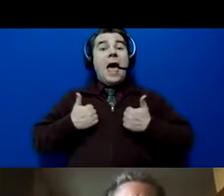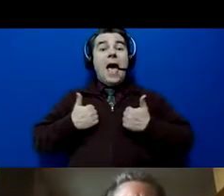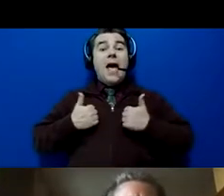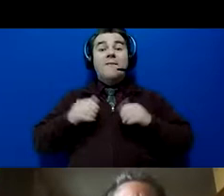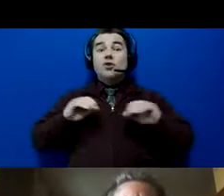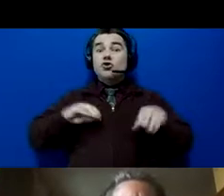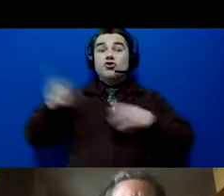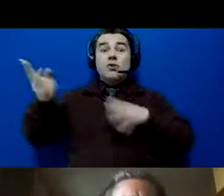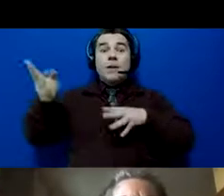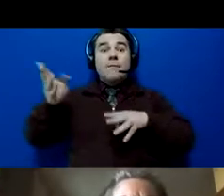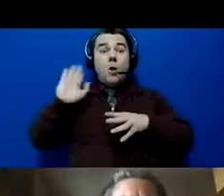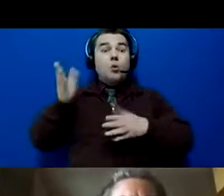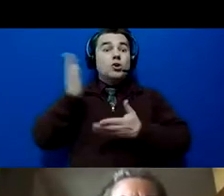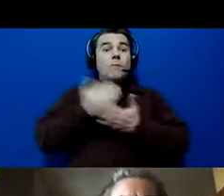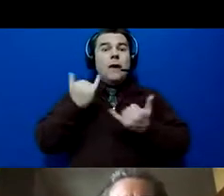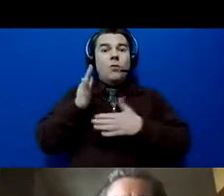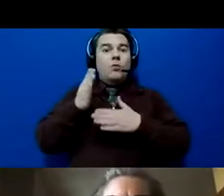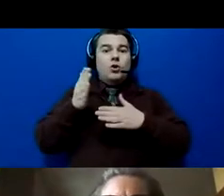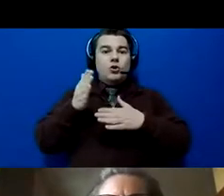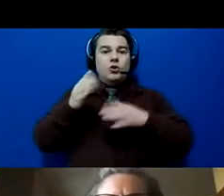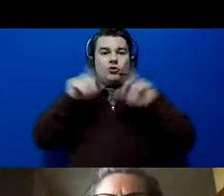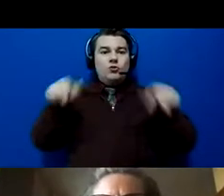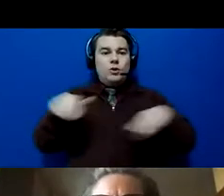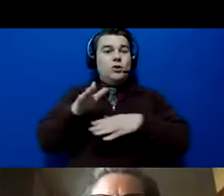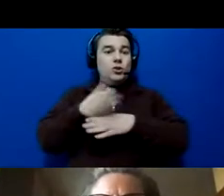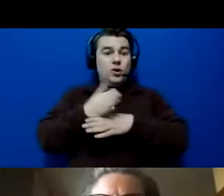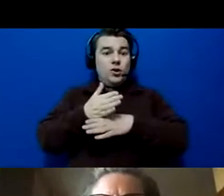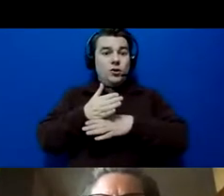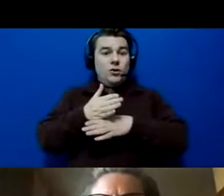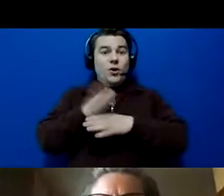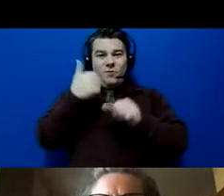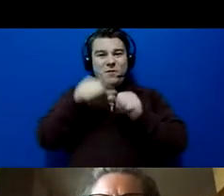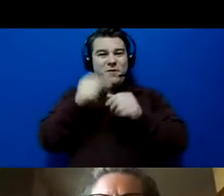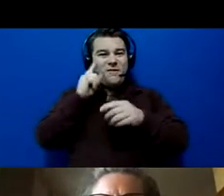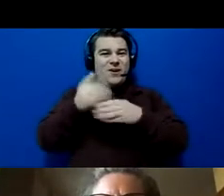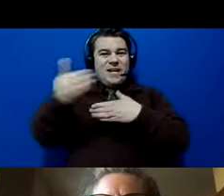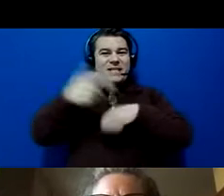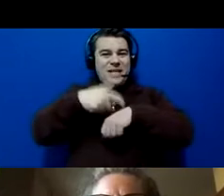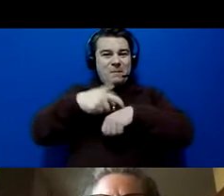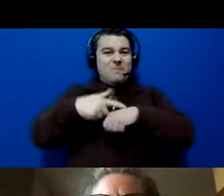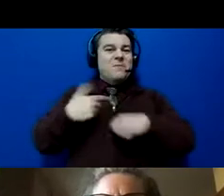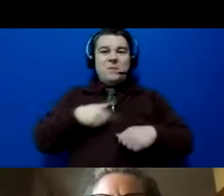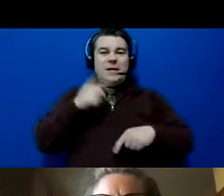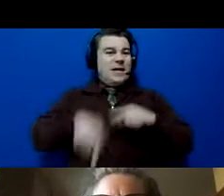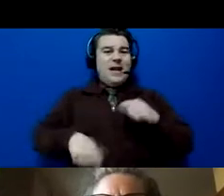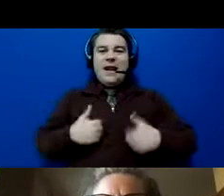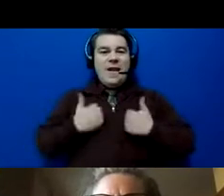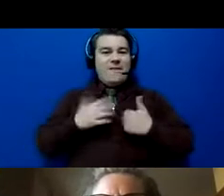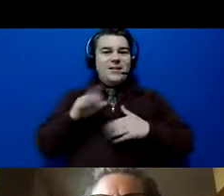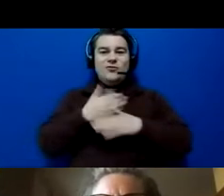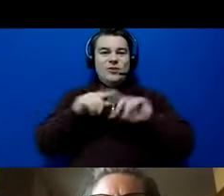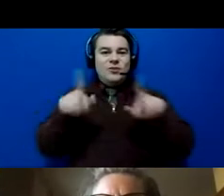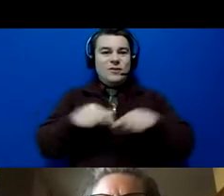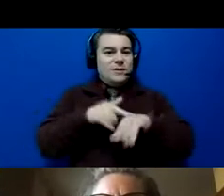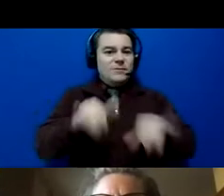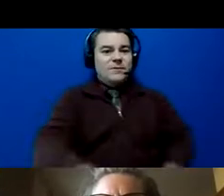we are going to screen share. Um, I will remember that for next time that we can't go live and screen share at the same time, but